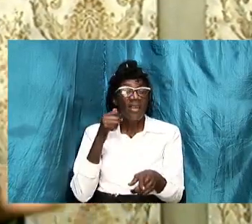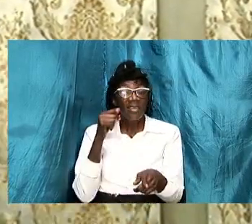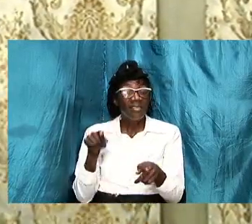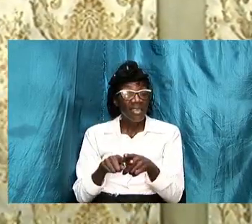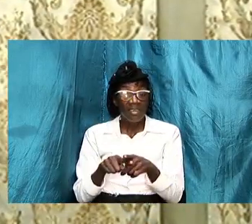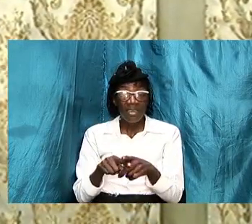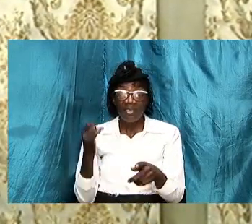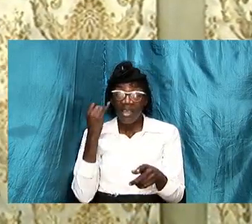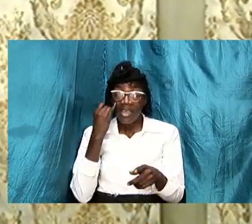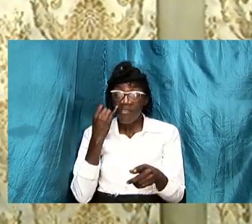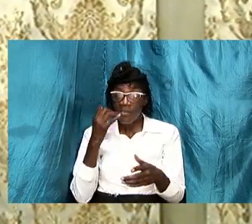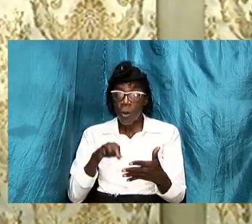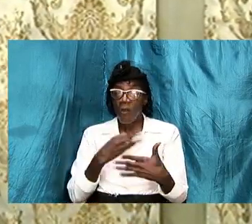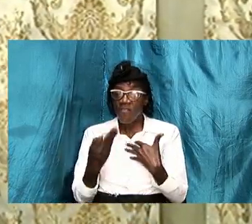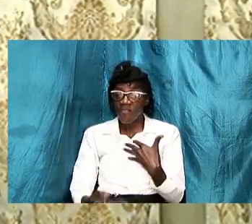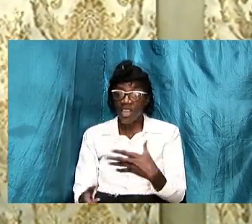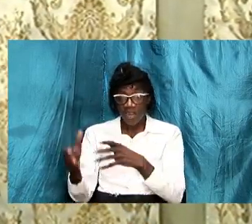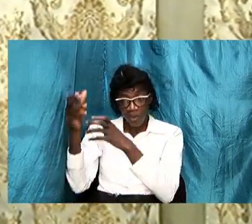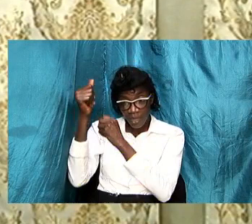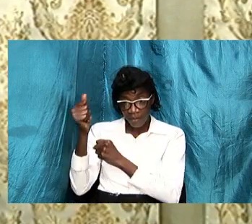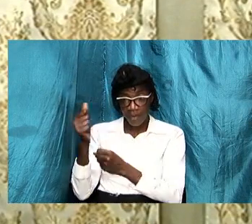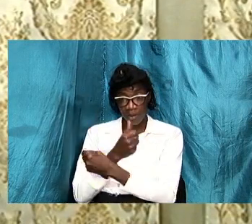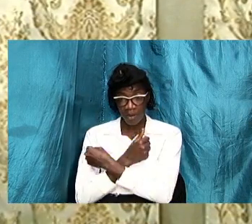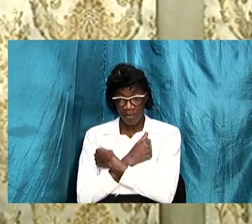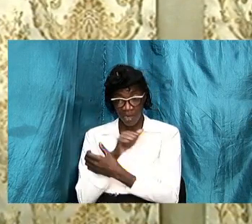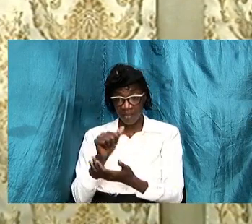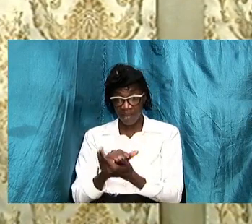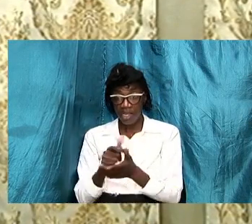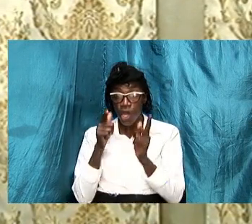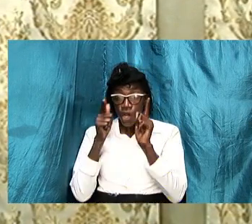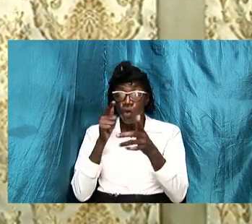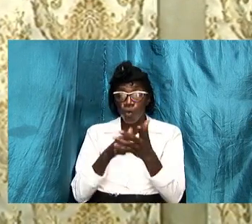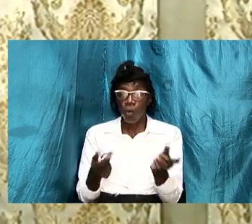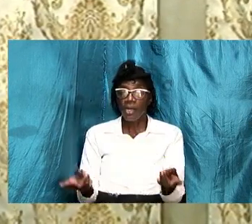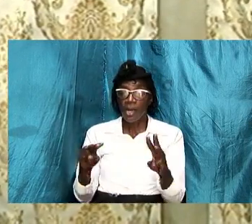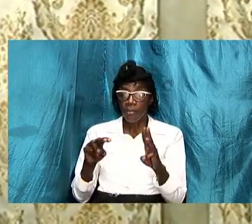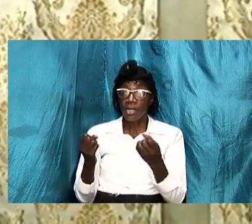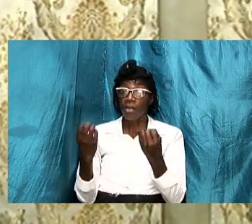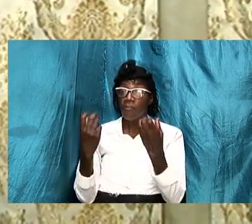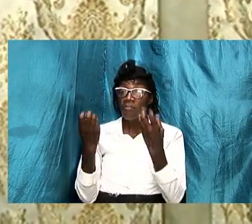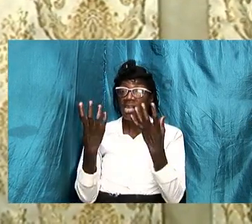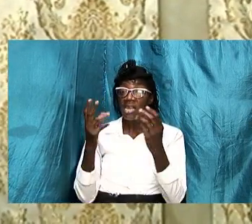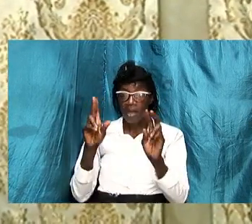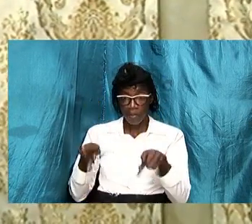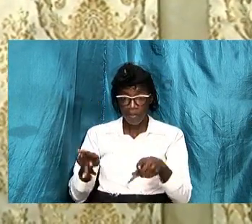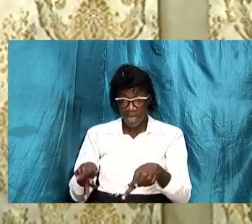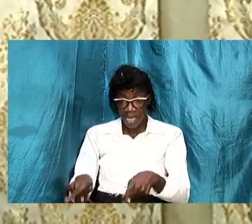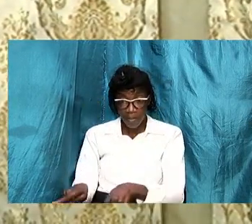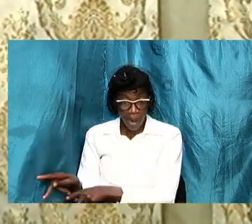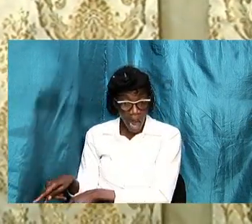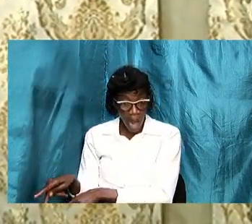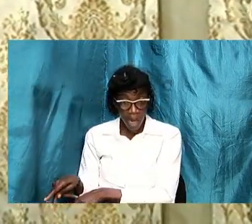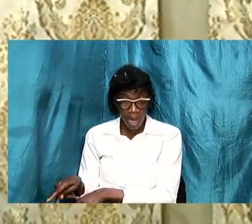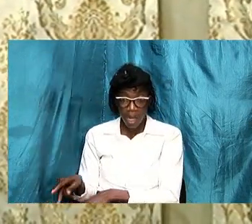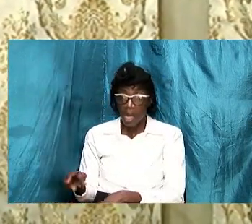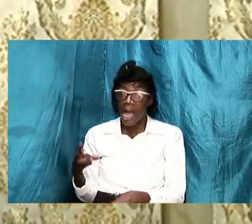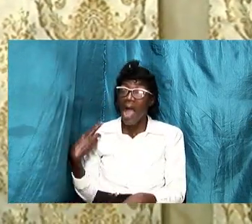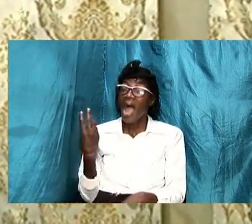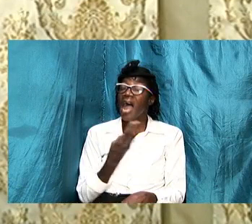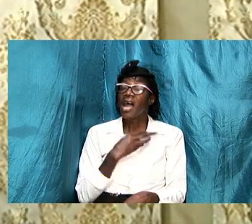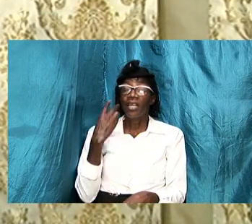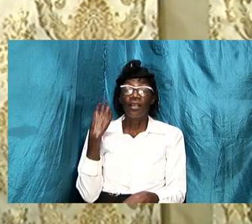accept and embrace that just look at what is happening to many folks and we will see that